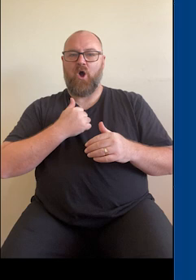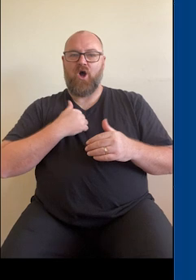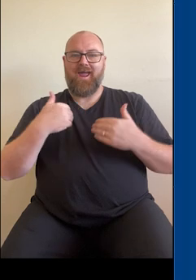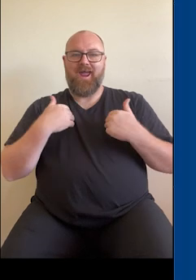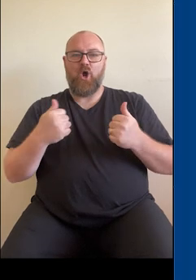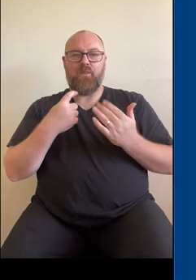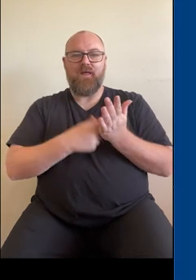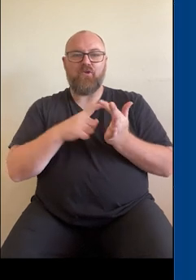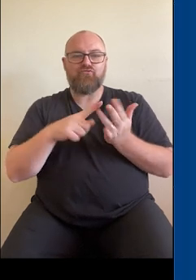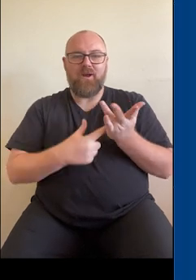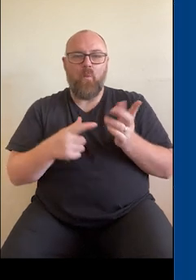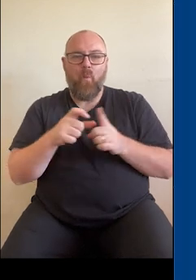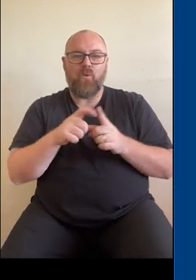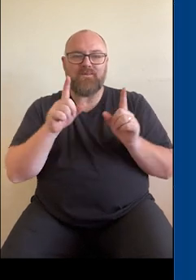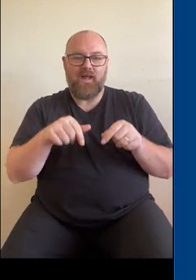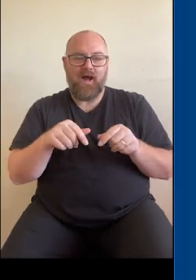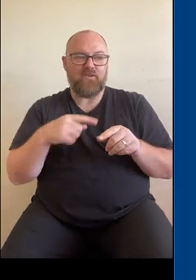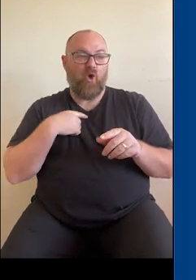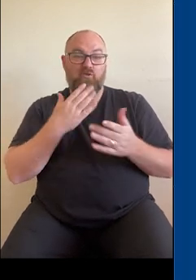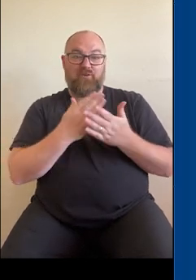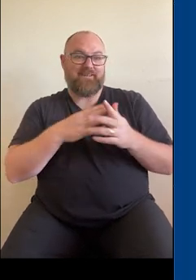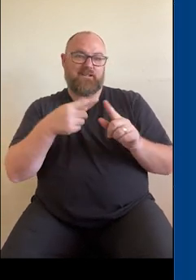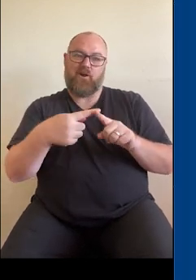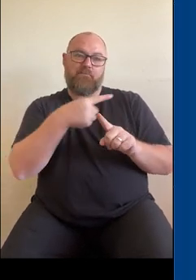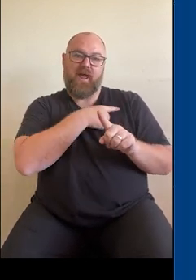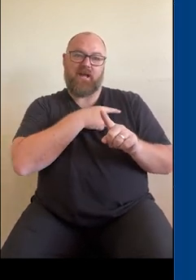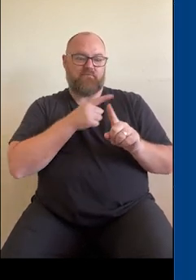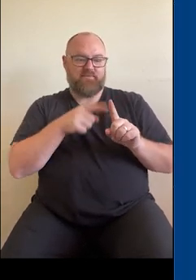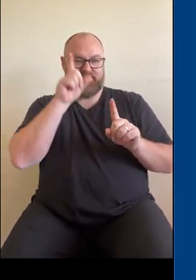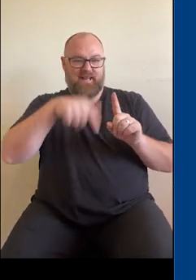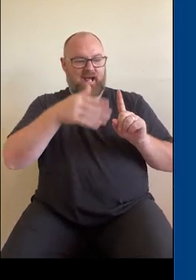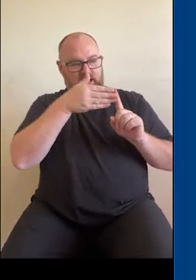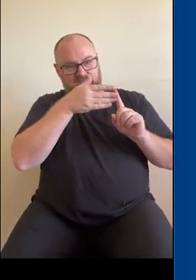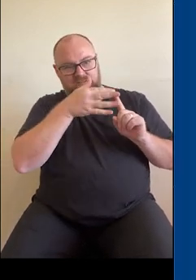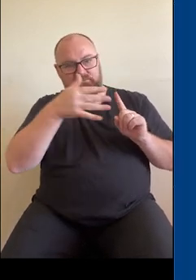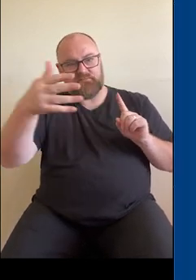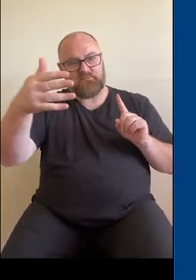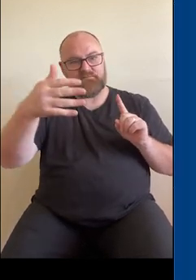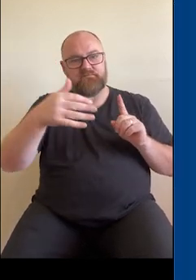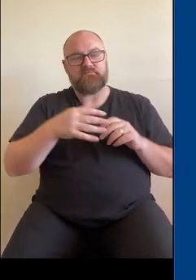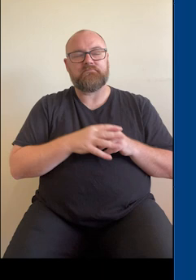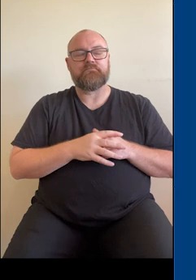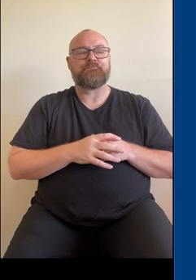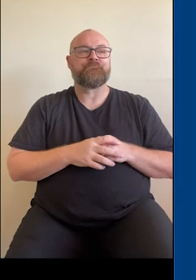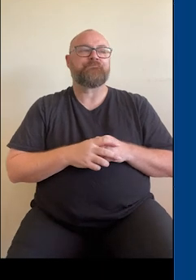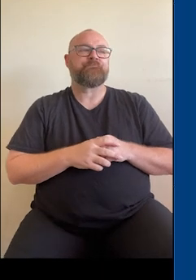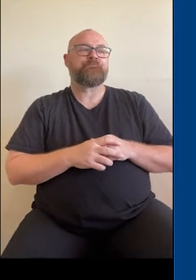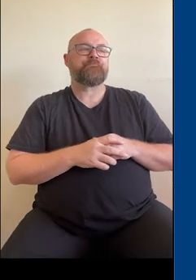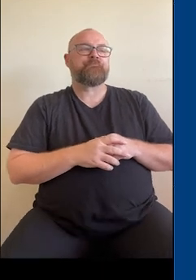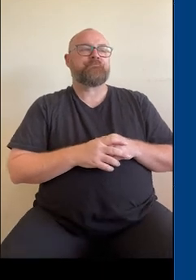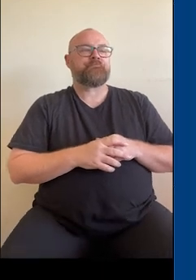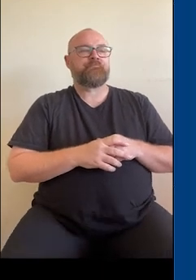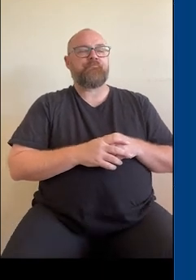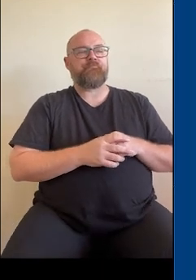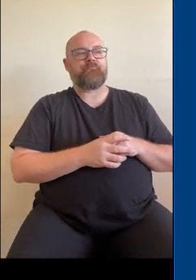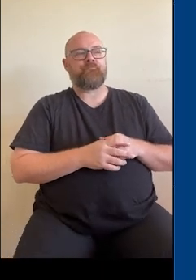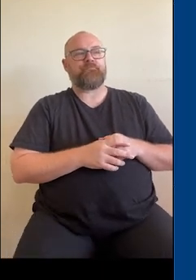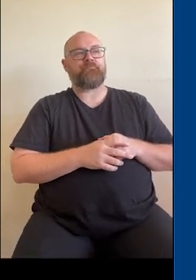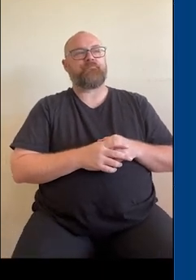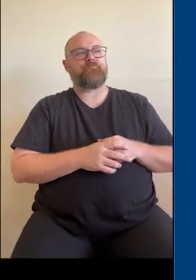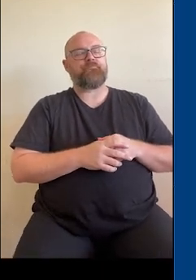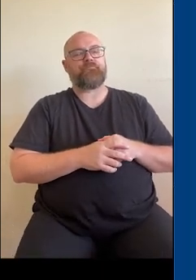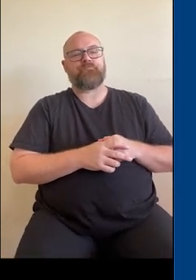So it doesn't go backwards. It really is only added to as you interact with the healthcare system since your record was